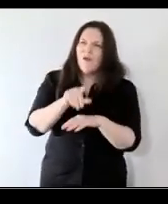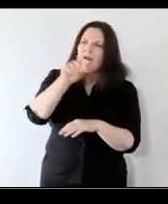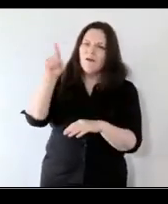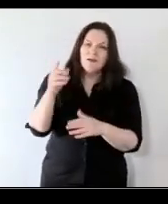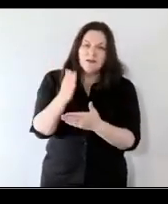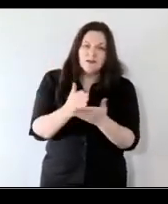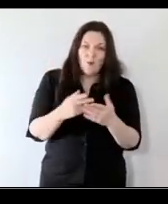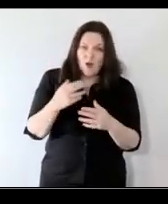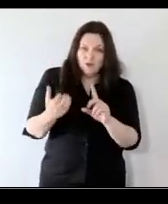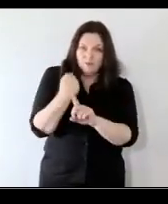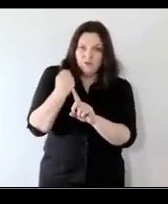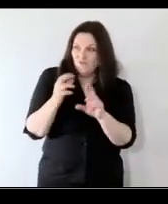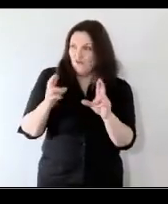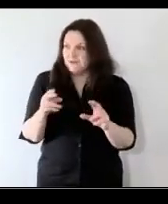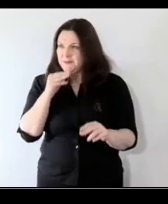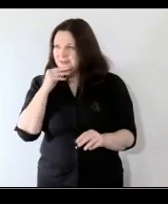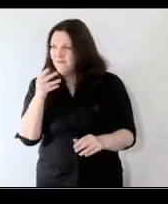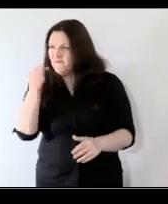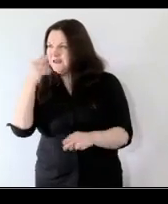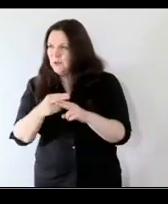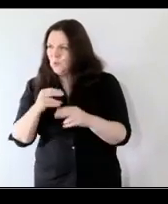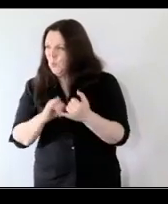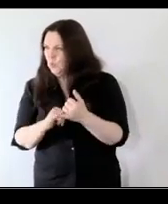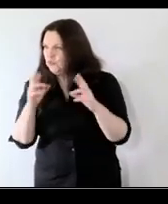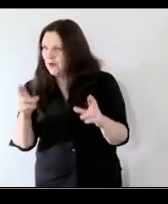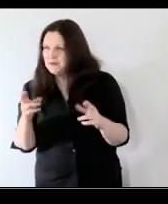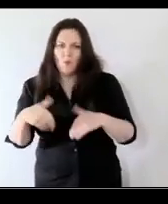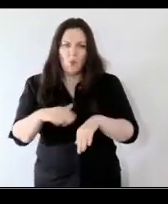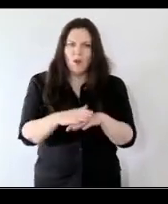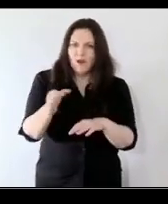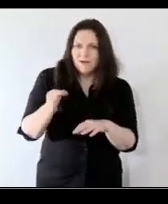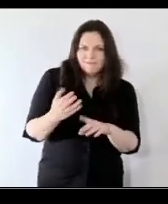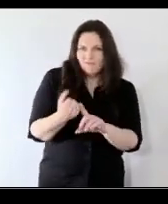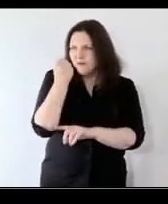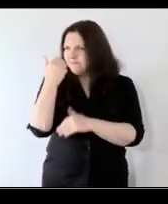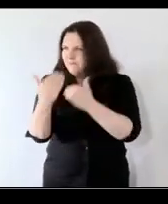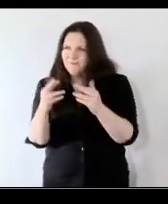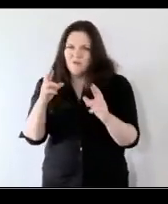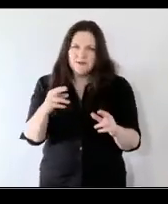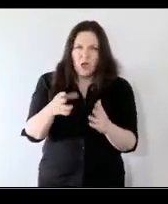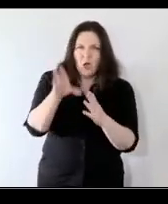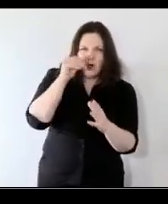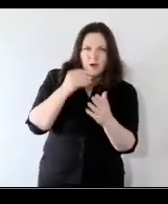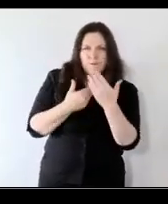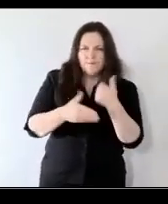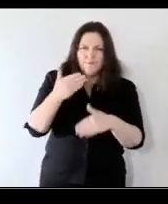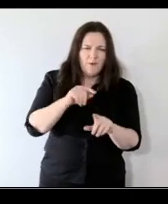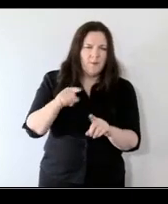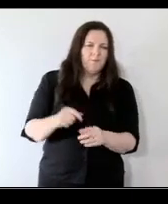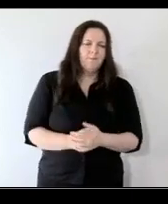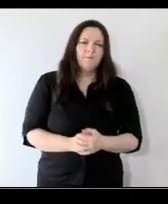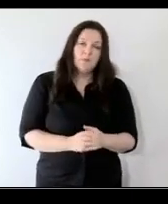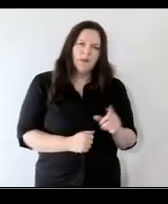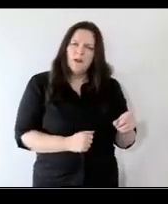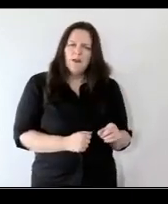someone's getting this right so let's let's go and find out who's getting it right where they're getting it right and learn those lessons and are they getting it